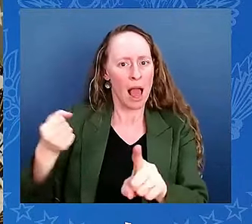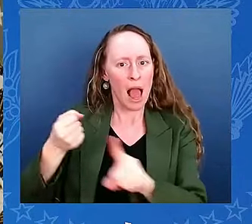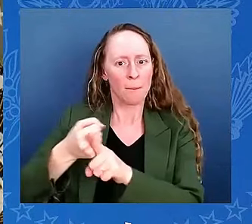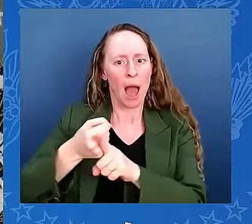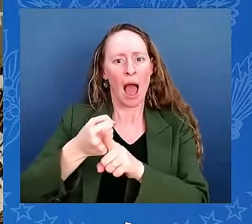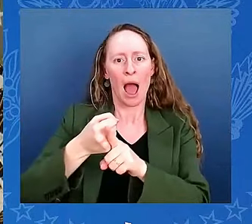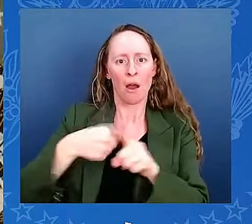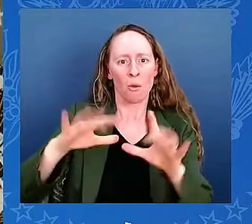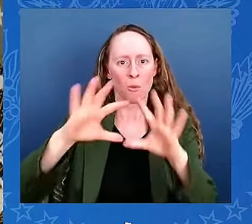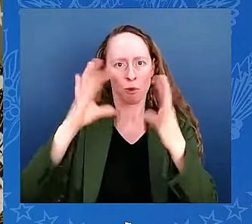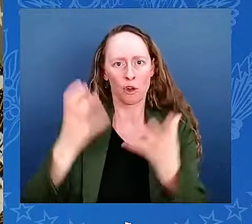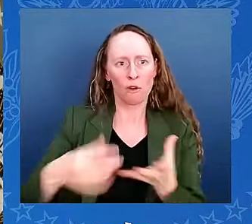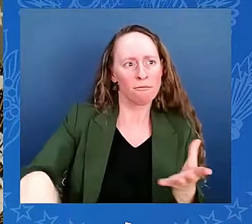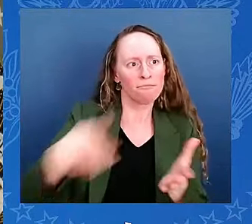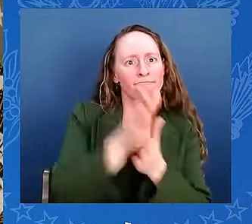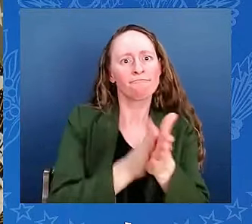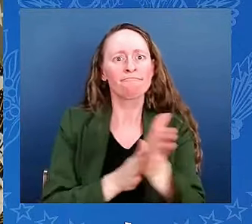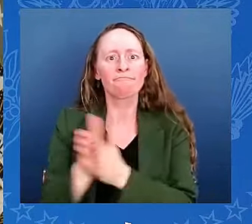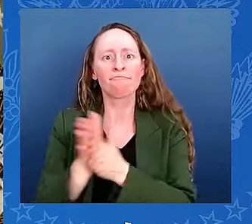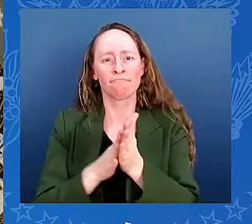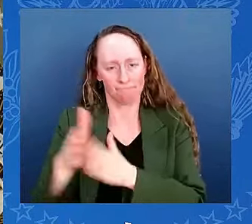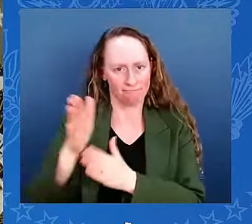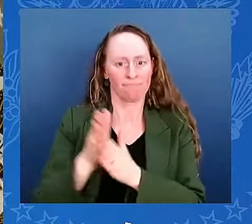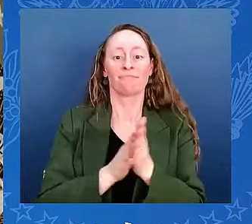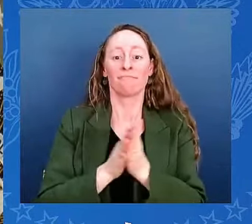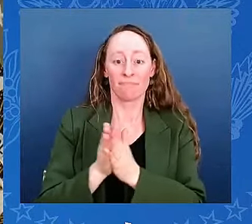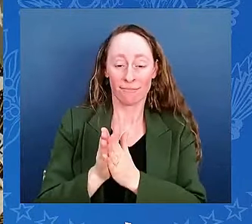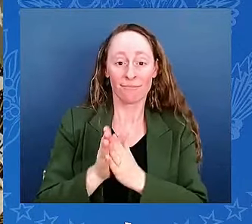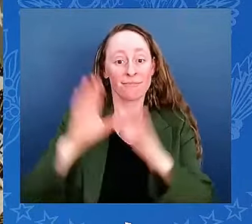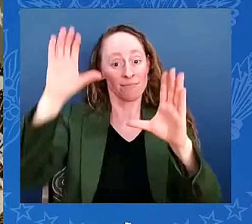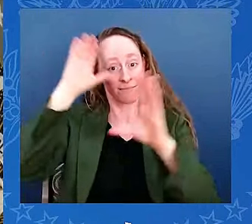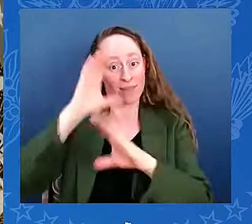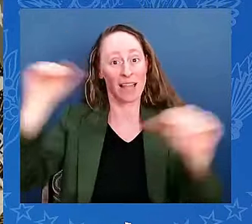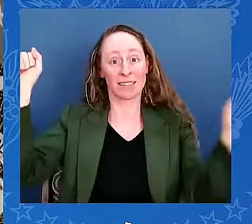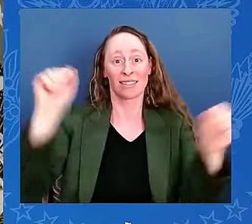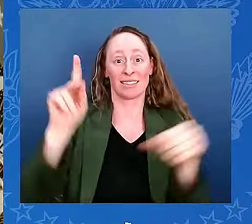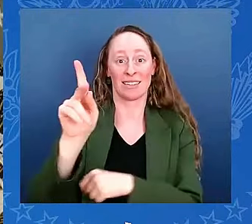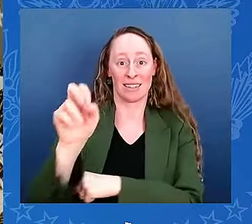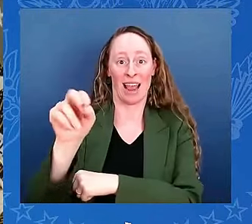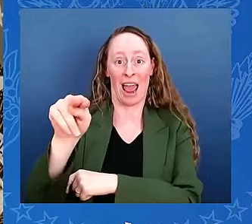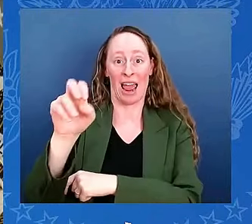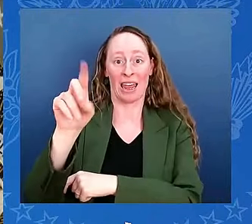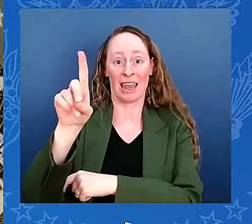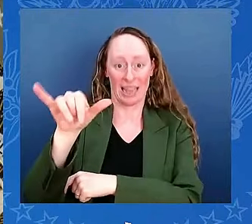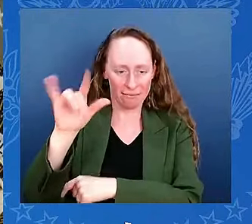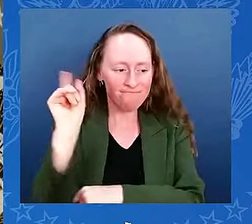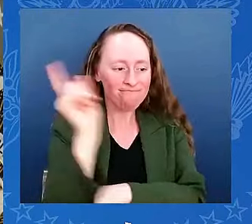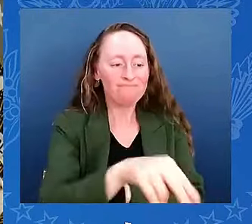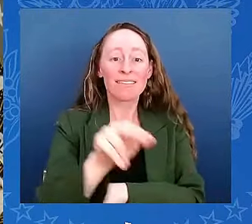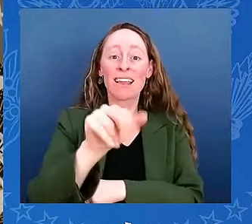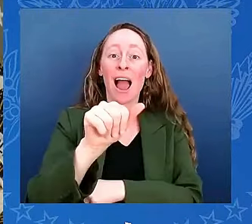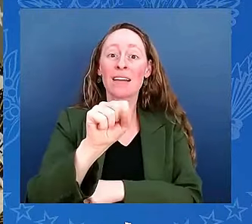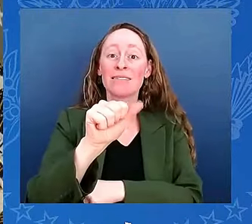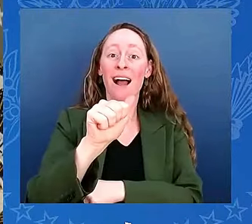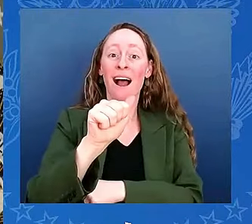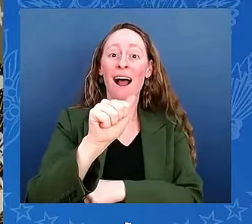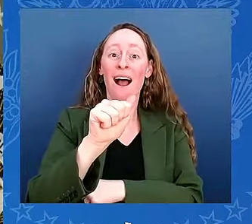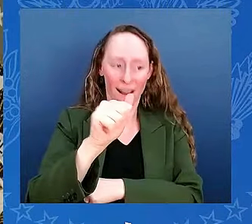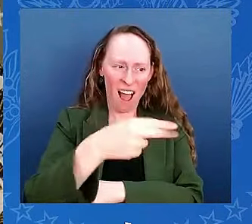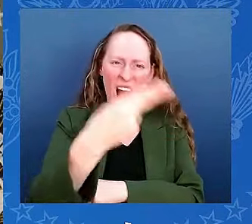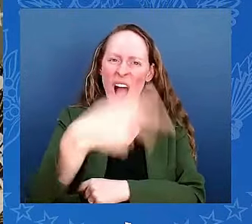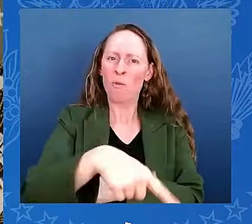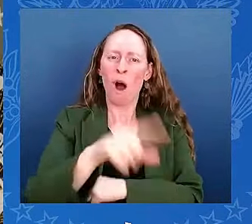a maintenance worker what his job was. And here's the janitor who replied, he said, I'm helping send America to the moon.